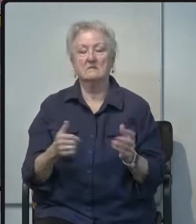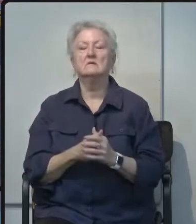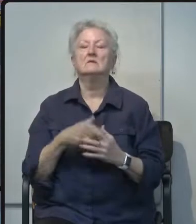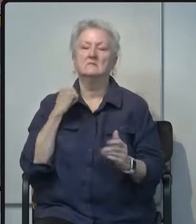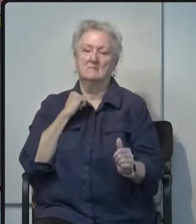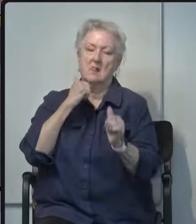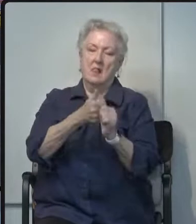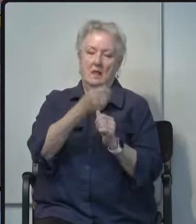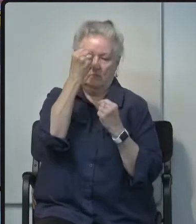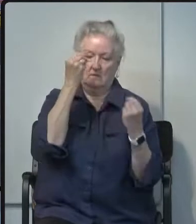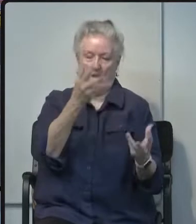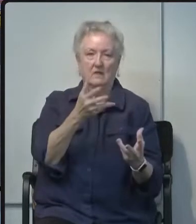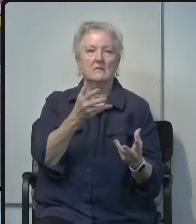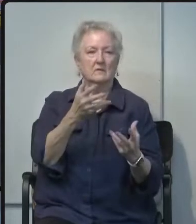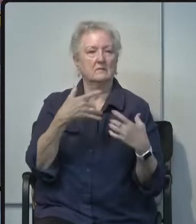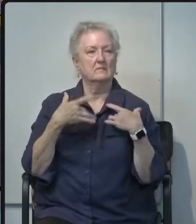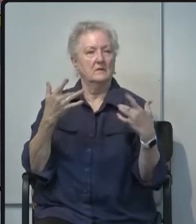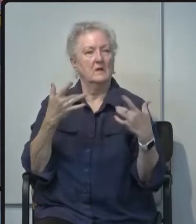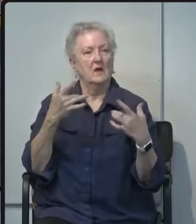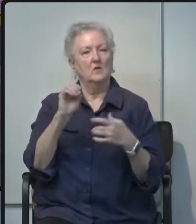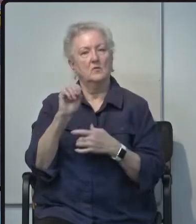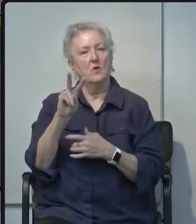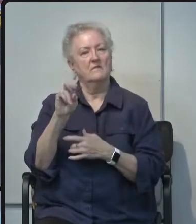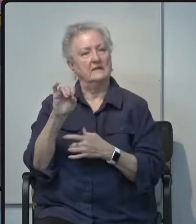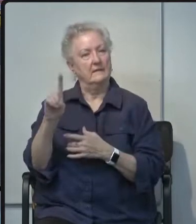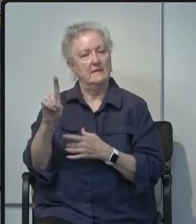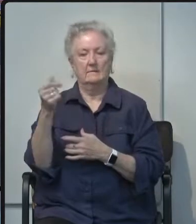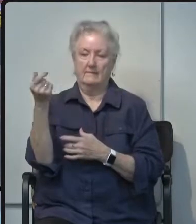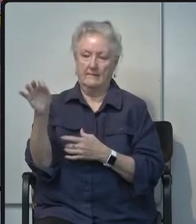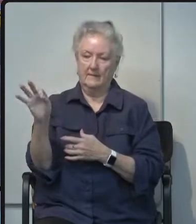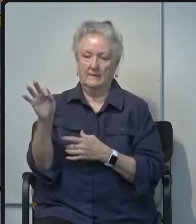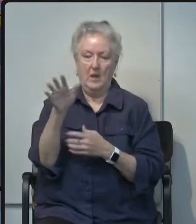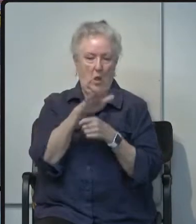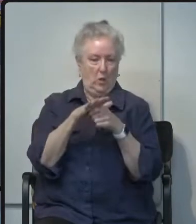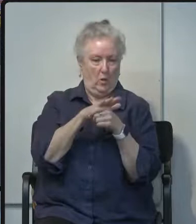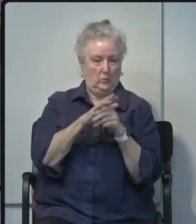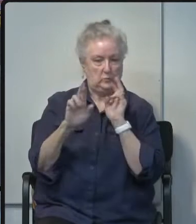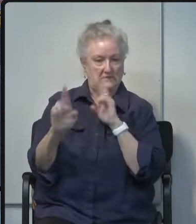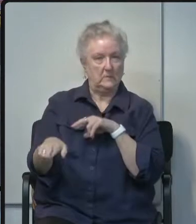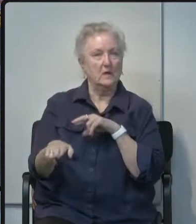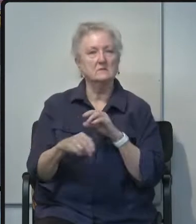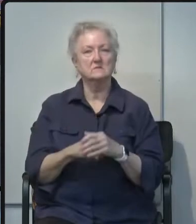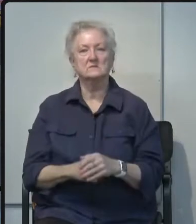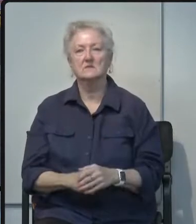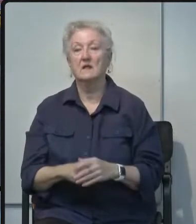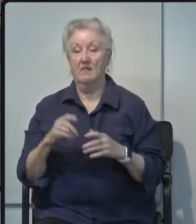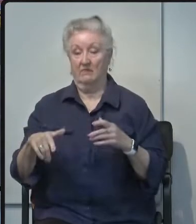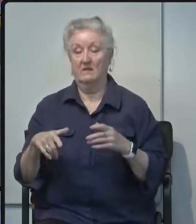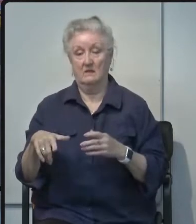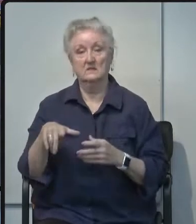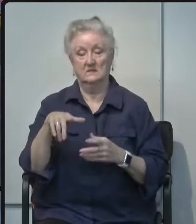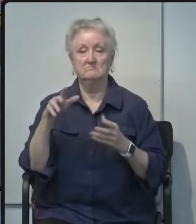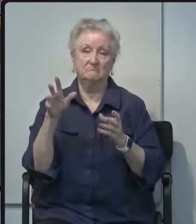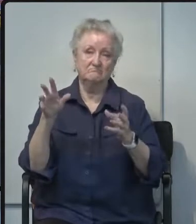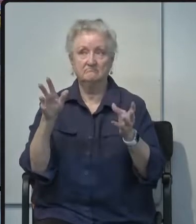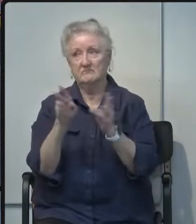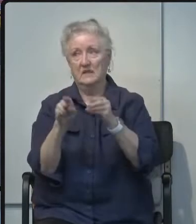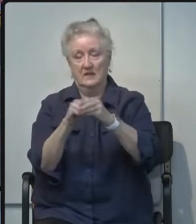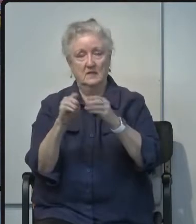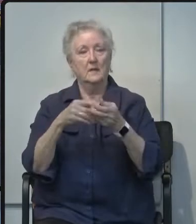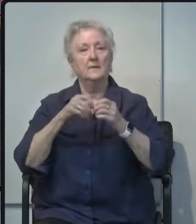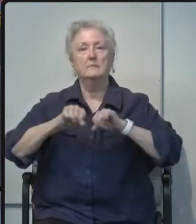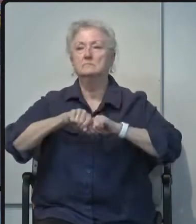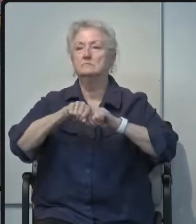information about the COVID-19 local response this press conference is being broadcast on